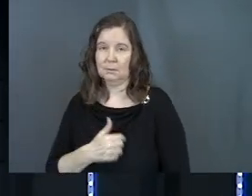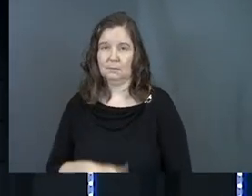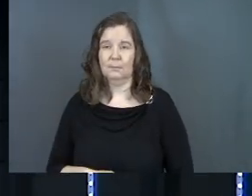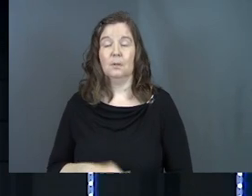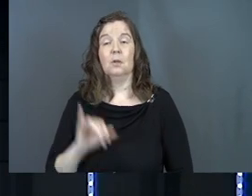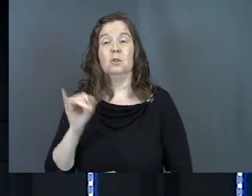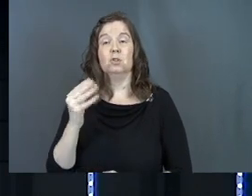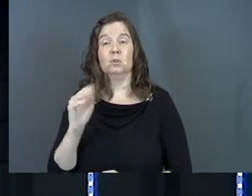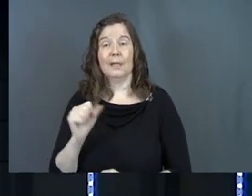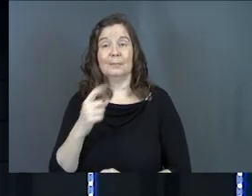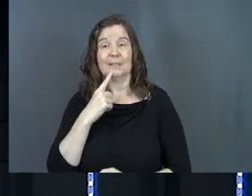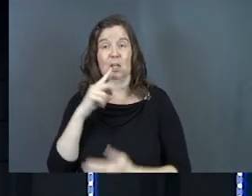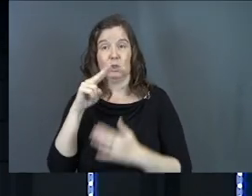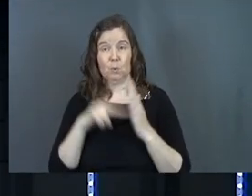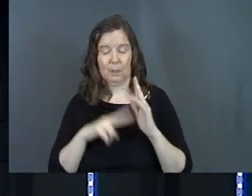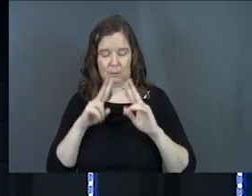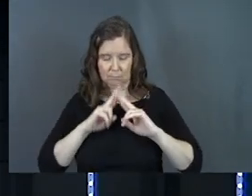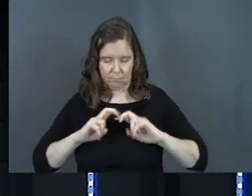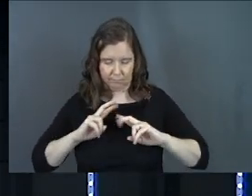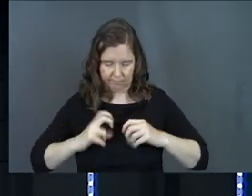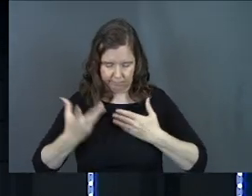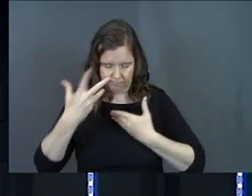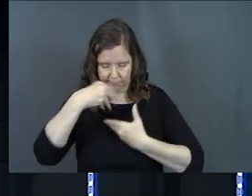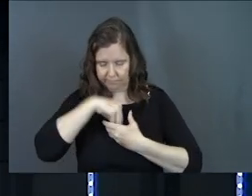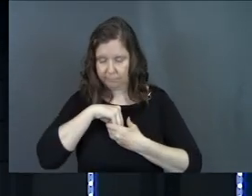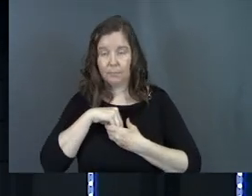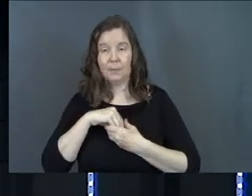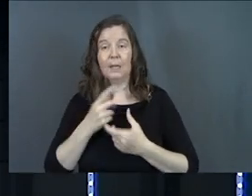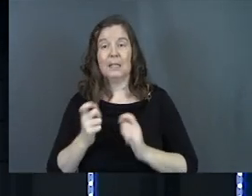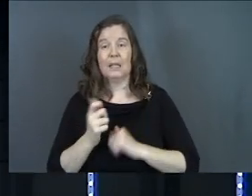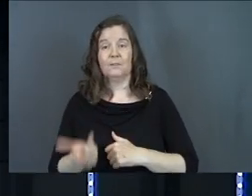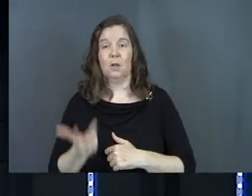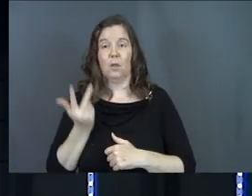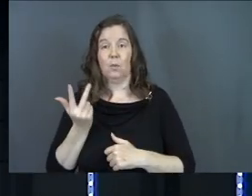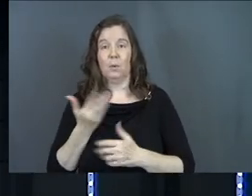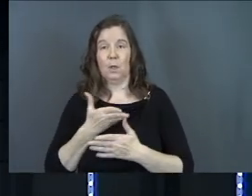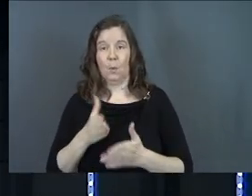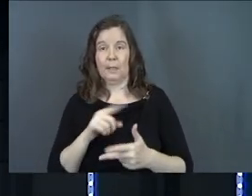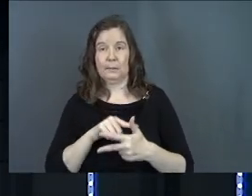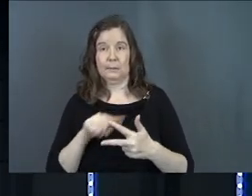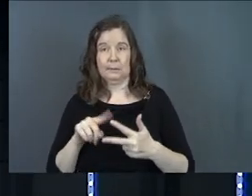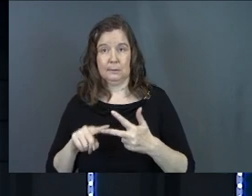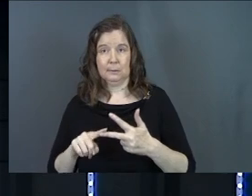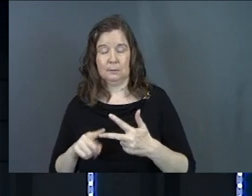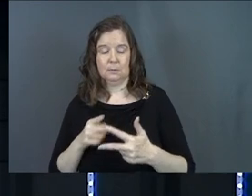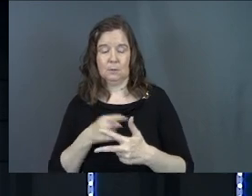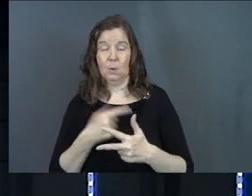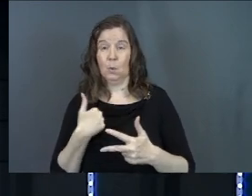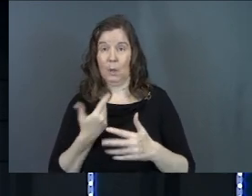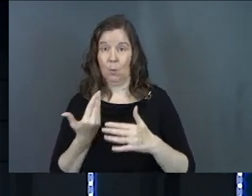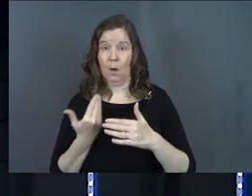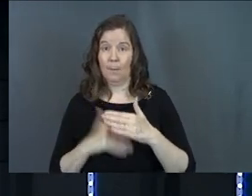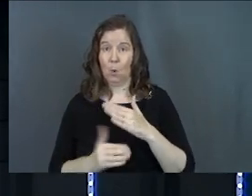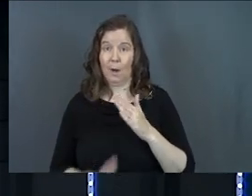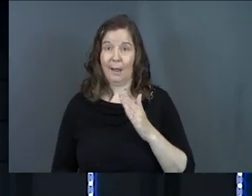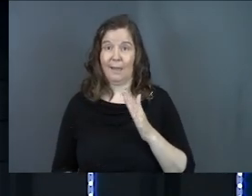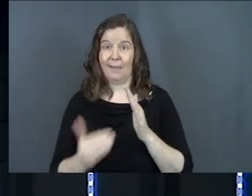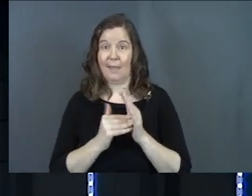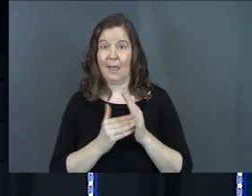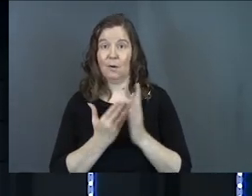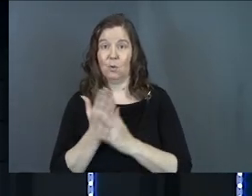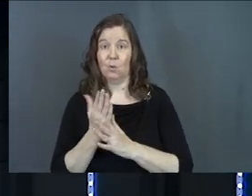Okay. So James is saying, read the Bible, eat the book. He gives us three ways to do it. The very first one is he says, we were born again